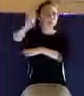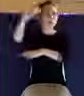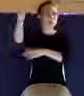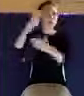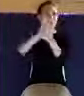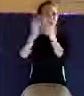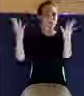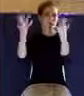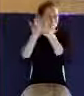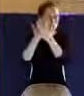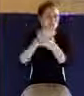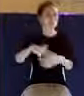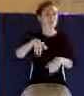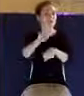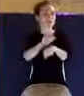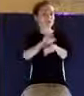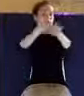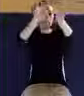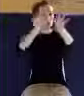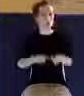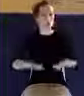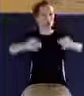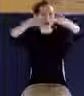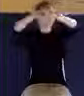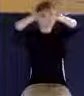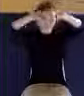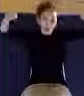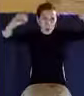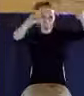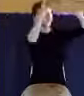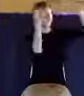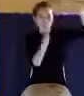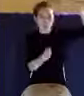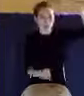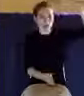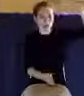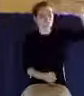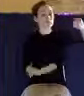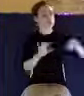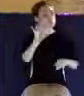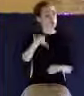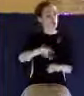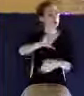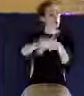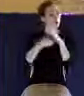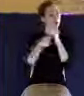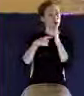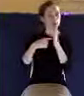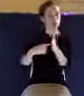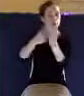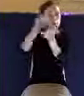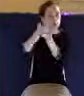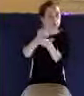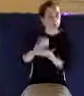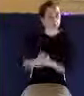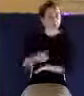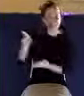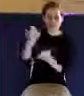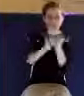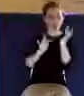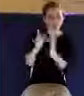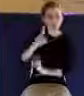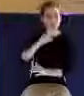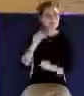All these things that took place were testimony that Jesus is who he claimed to be. And then there's another